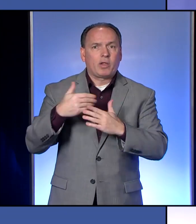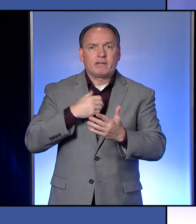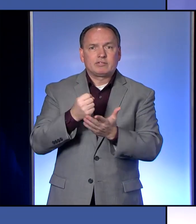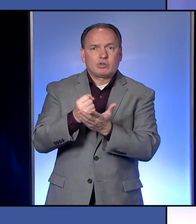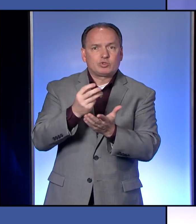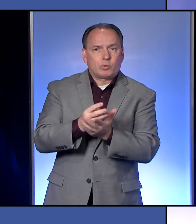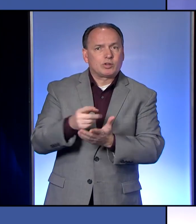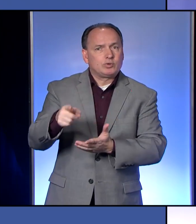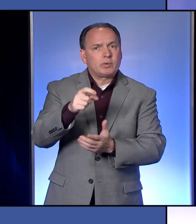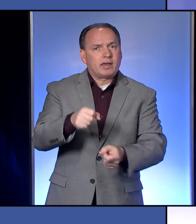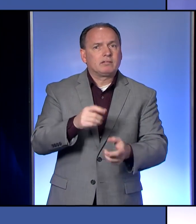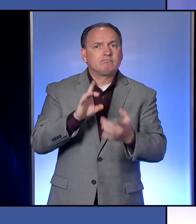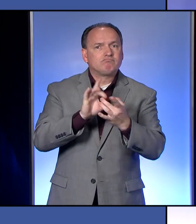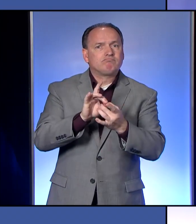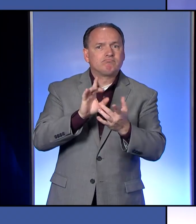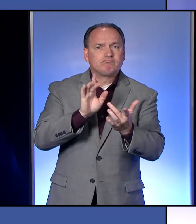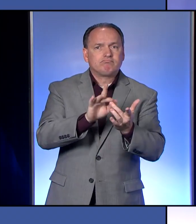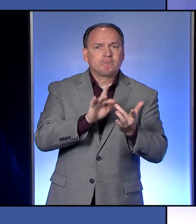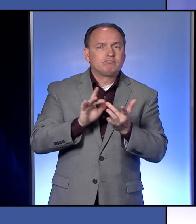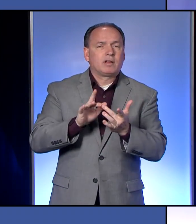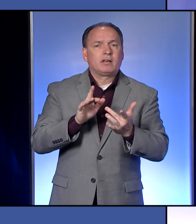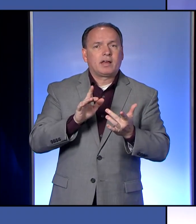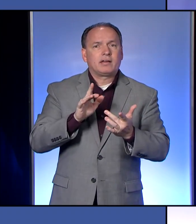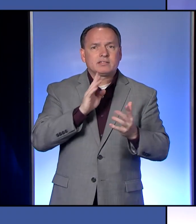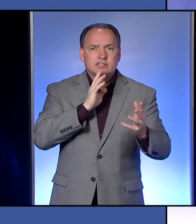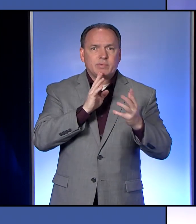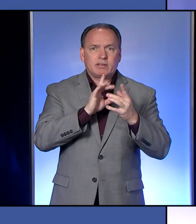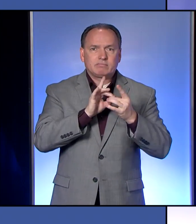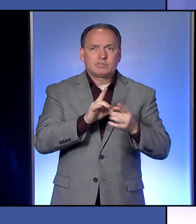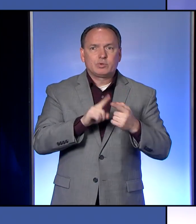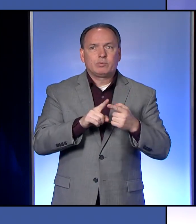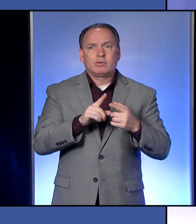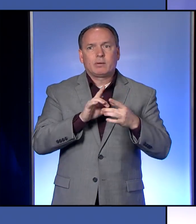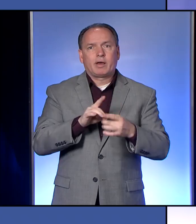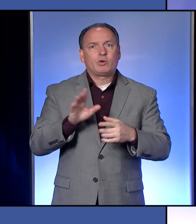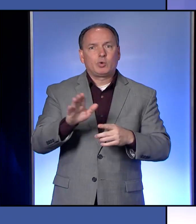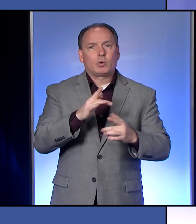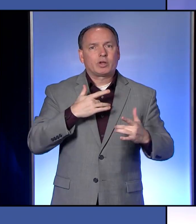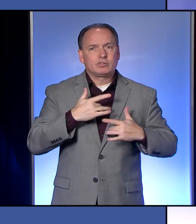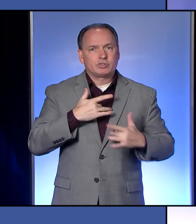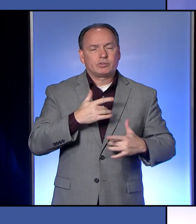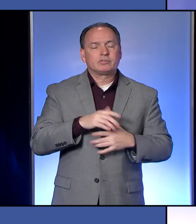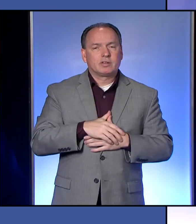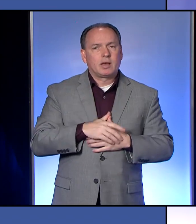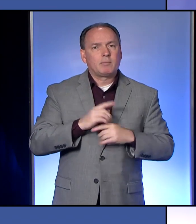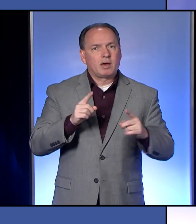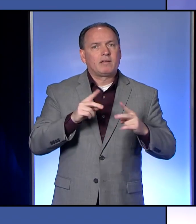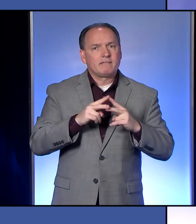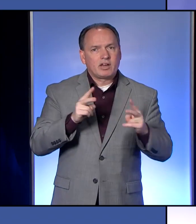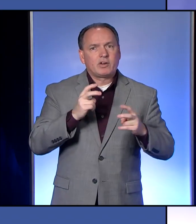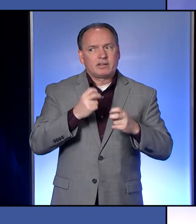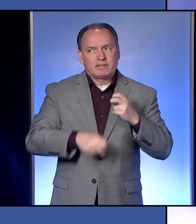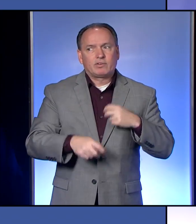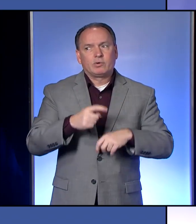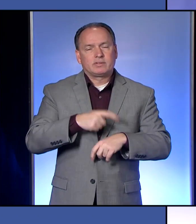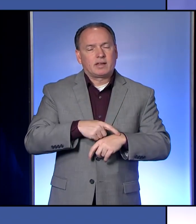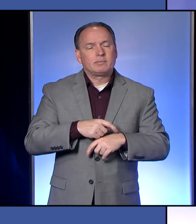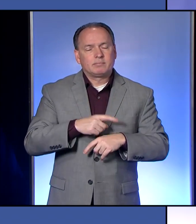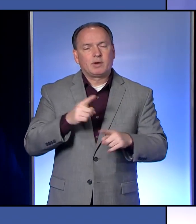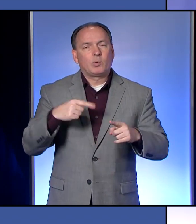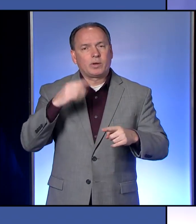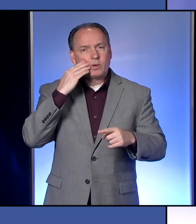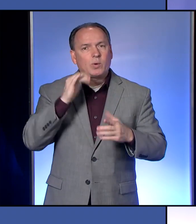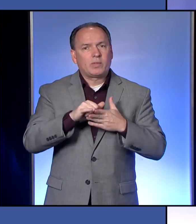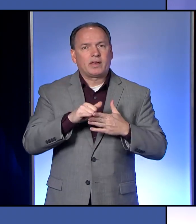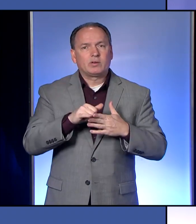that you can reach out to and, and speak to them even about your concerns. But it is a very difficult time. But we know